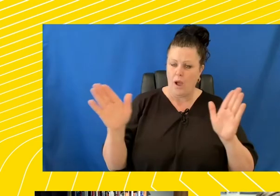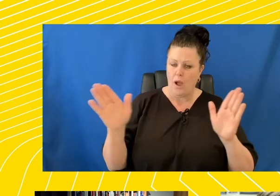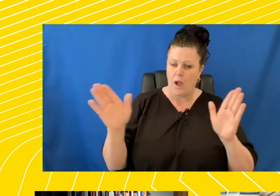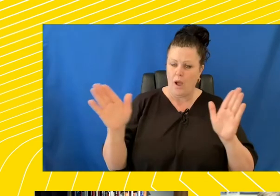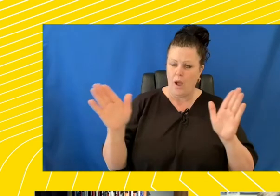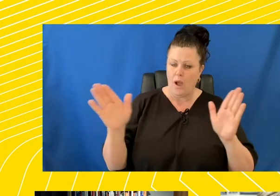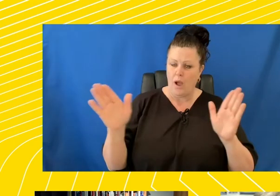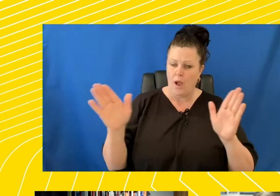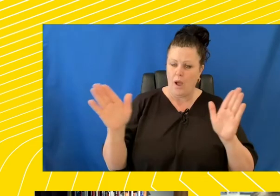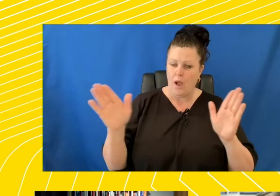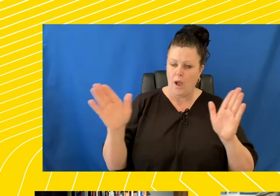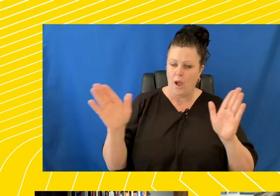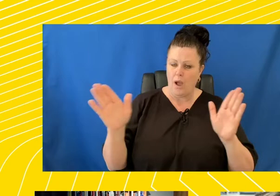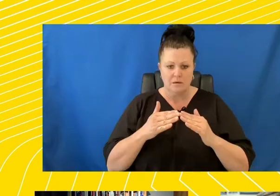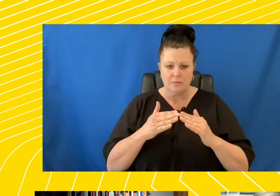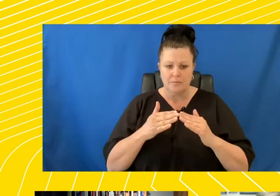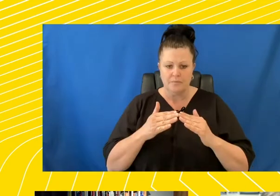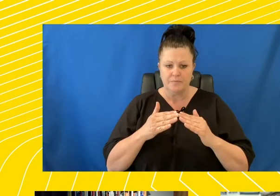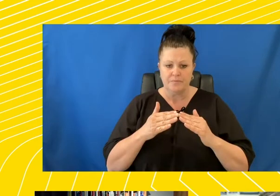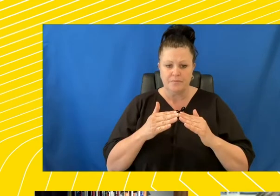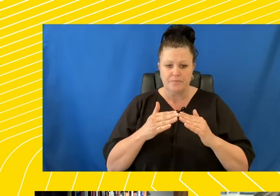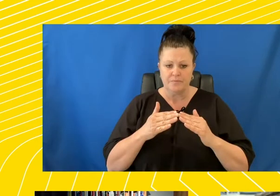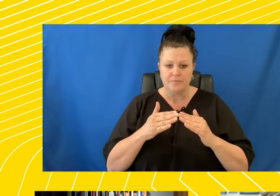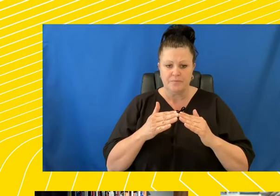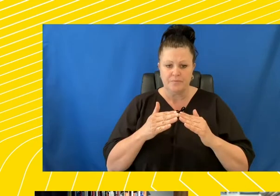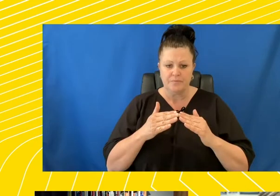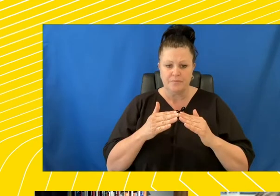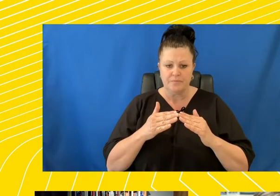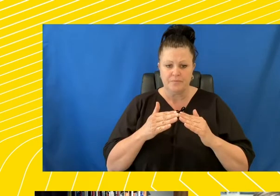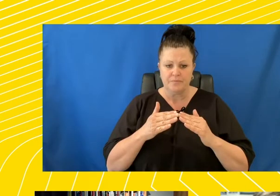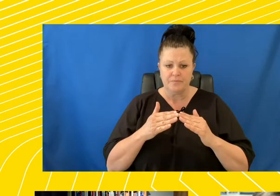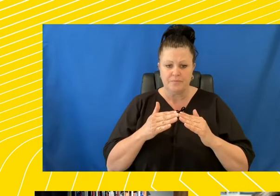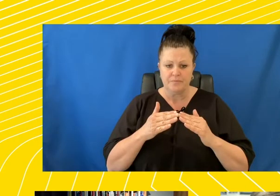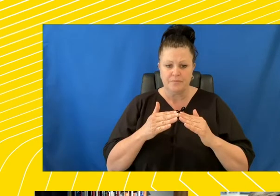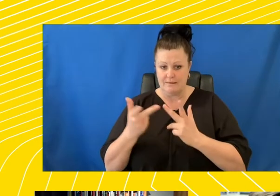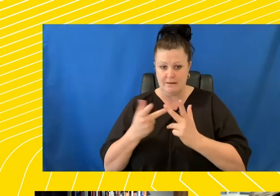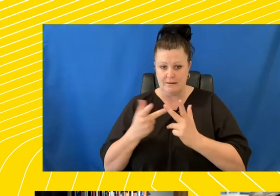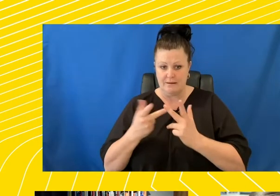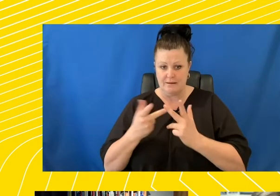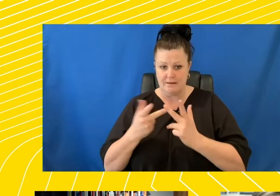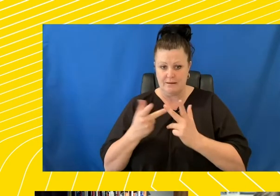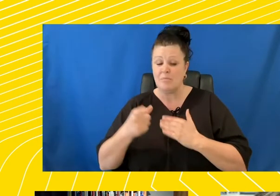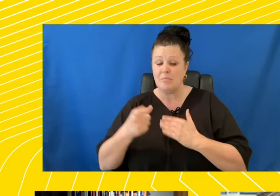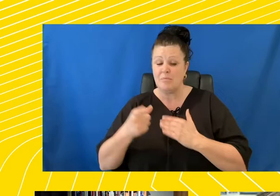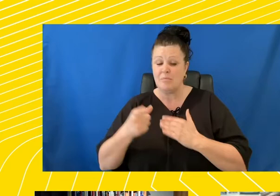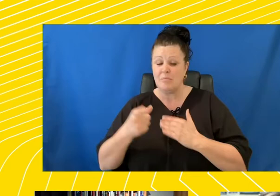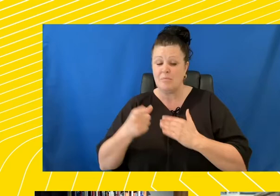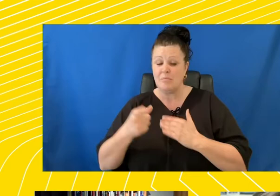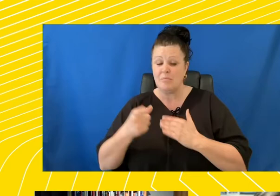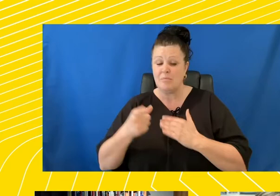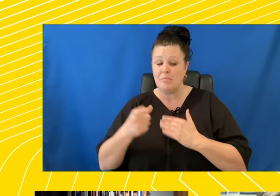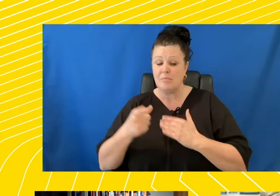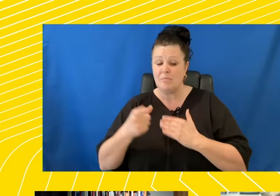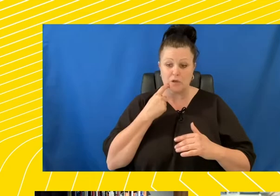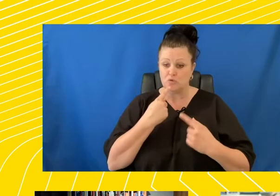not in a way of how it happened later, and it was a secret program, but it was something which they tried to kind of